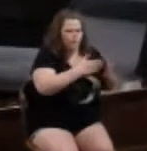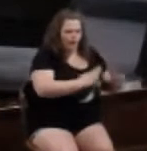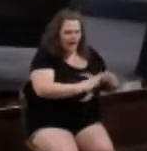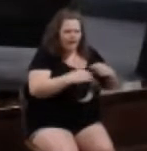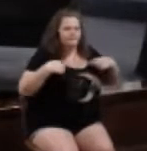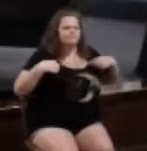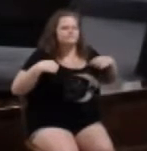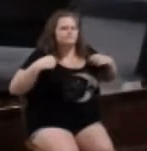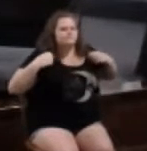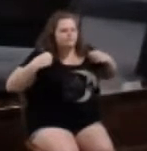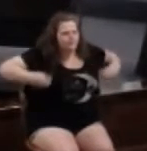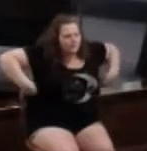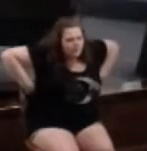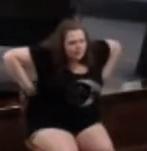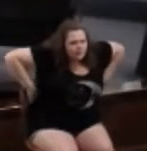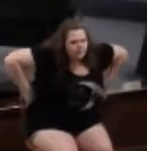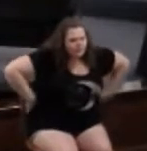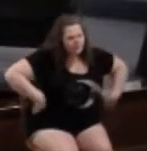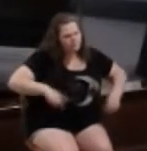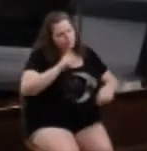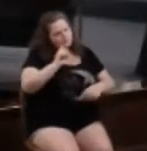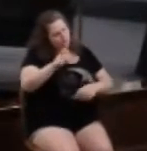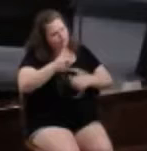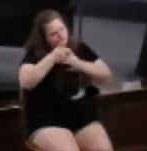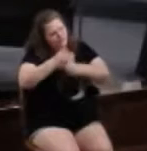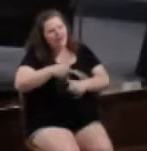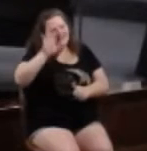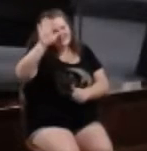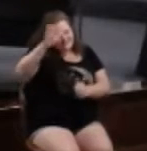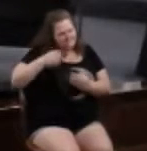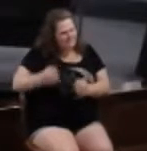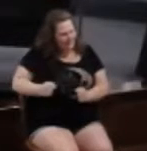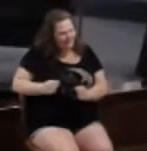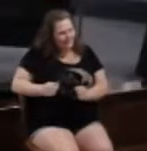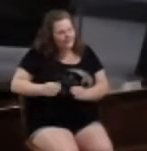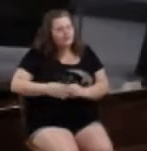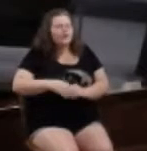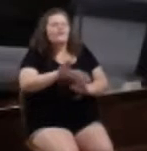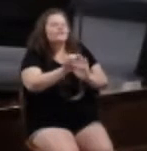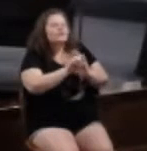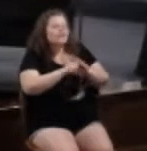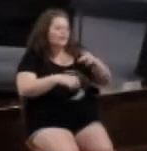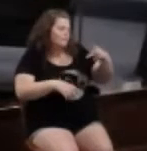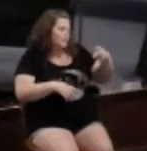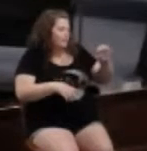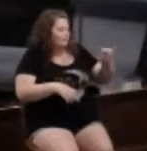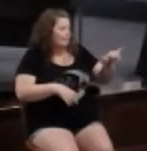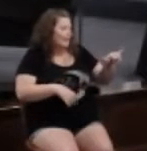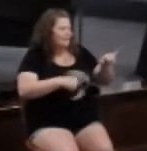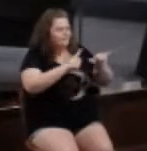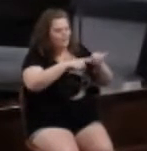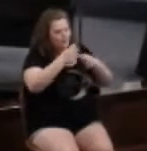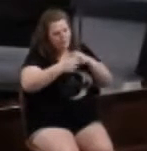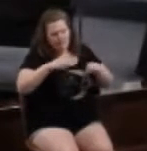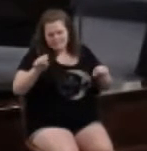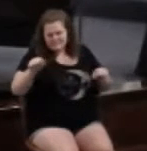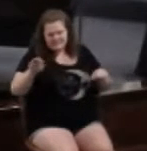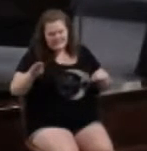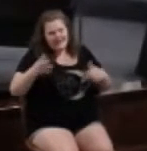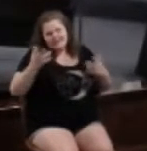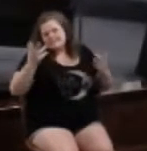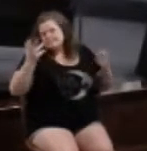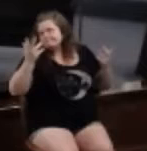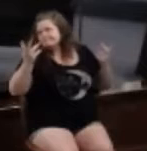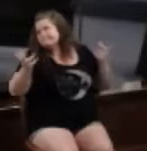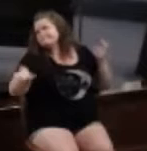But we should be taking God's. See, it goes something like this. Because Penny has a problem with Sam. The problem can take many forms. Oh,